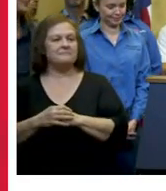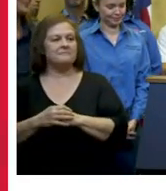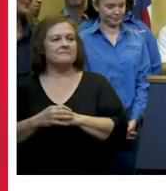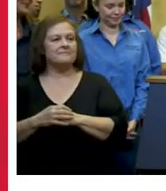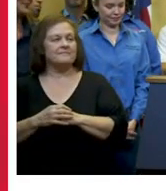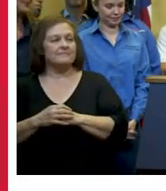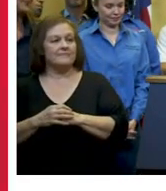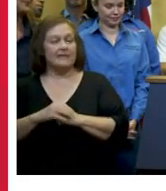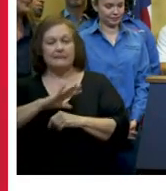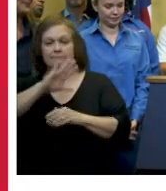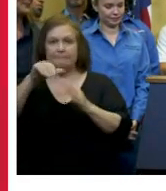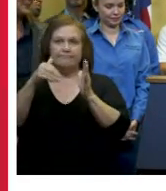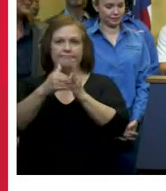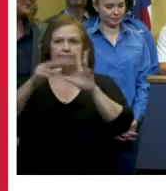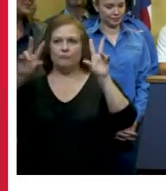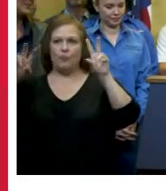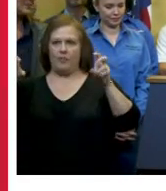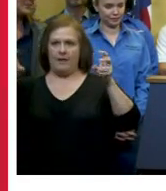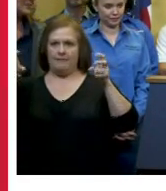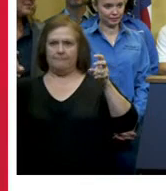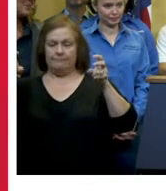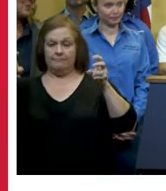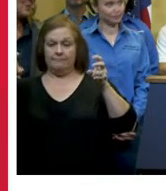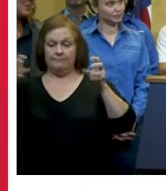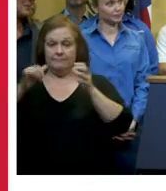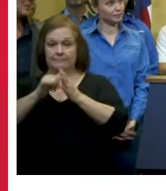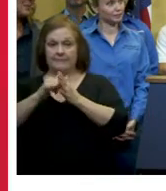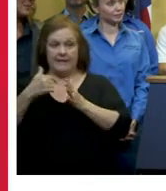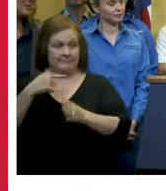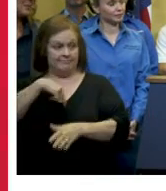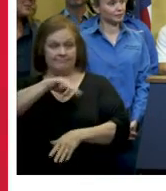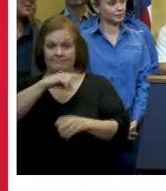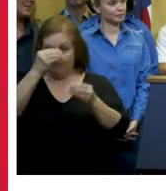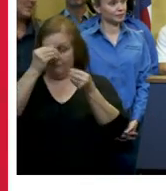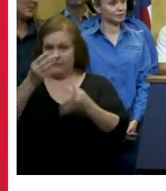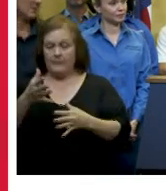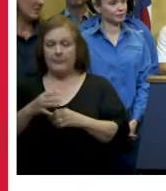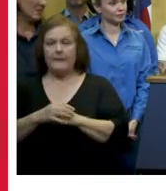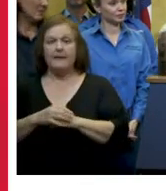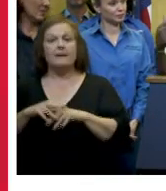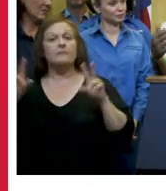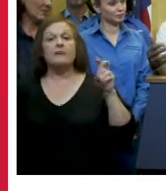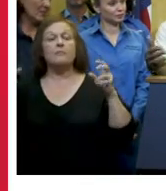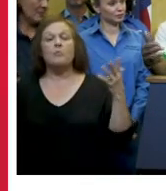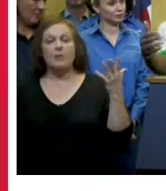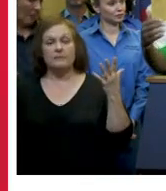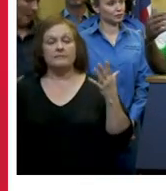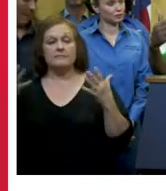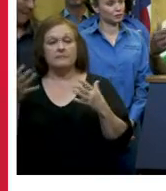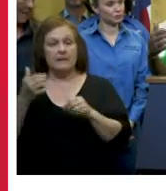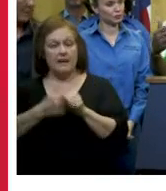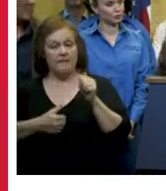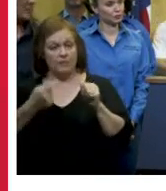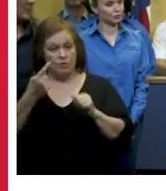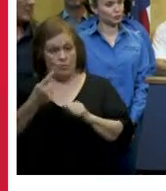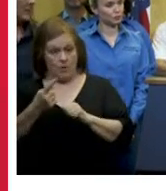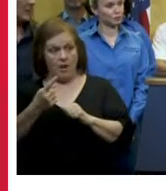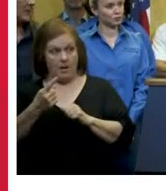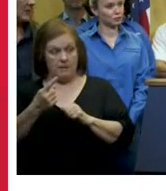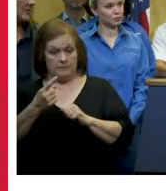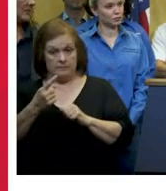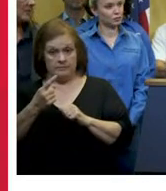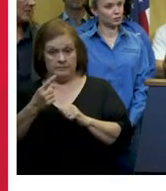there's a central theme that has been illustrated here today and that central theme is that everybody who has spoken on this